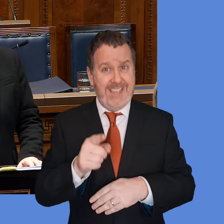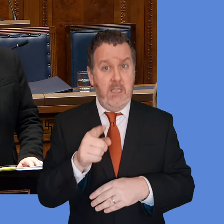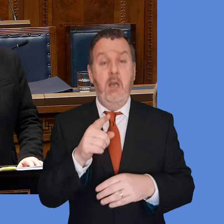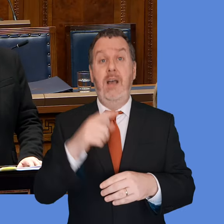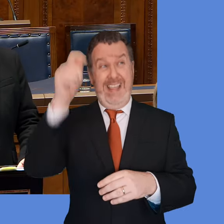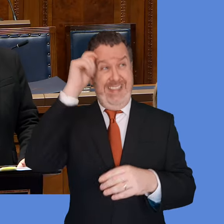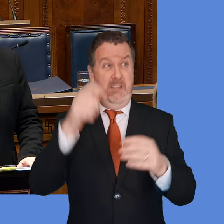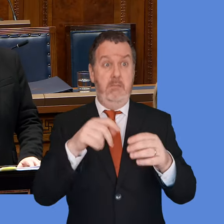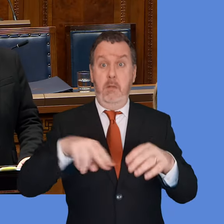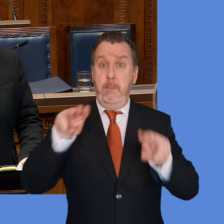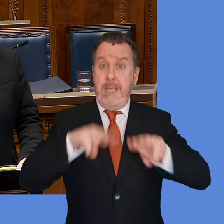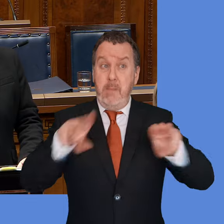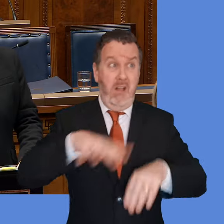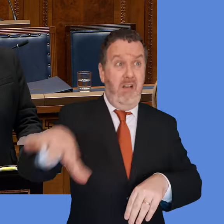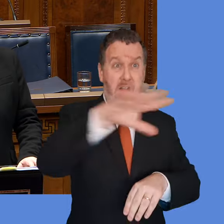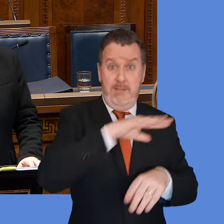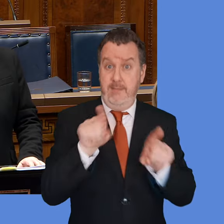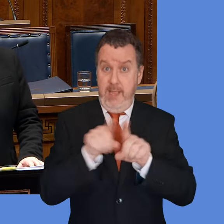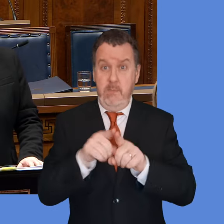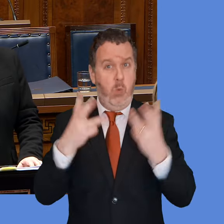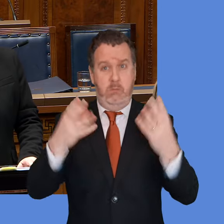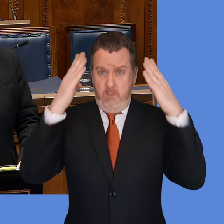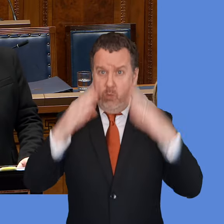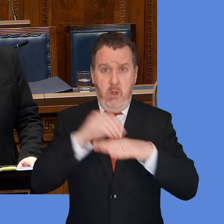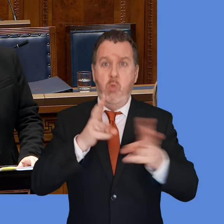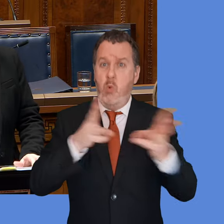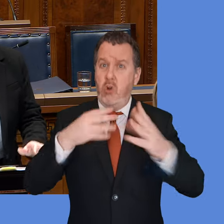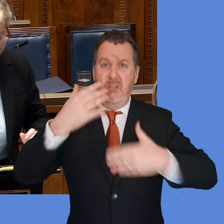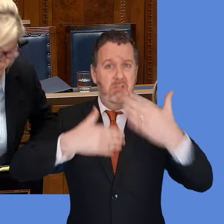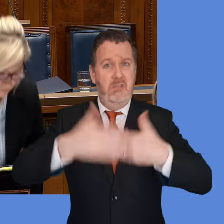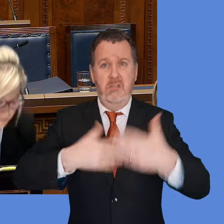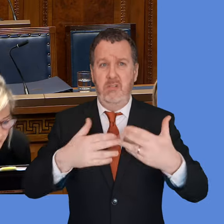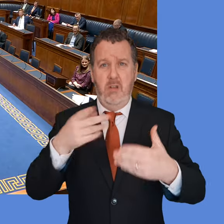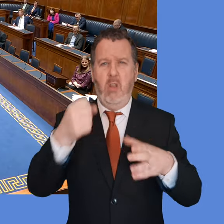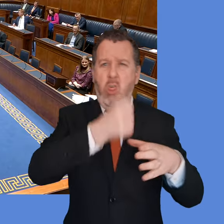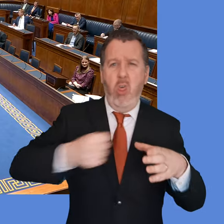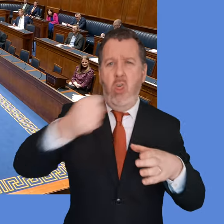services, and that's what I'm focused on. I would even go further on that. think that's what the wider public are focused on also.